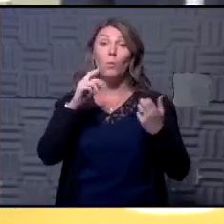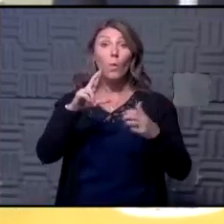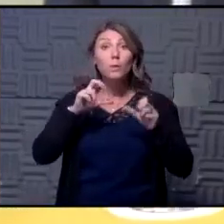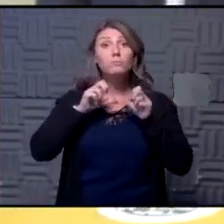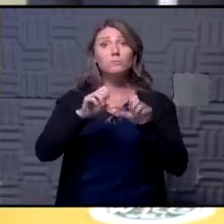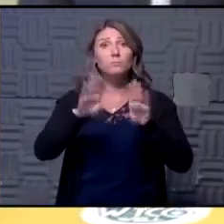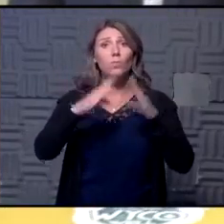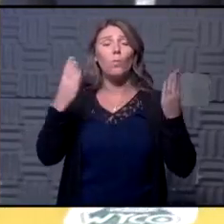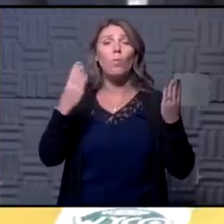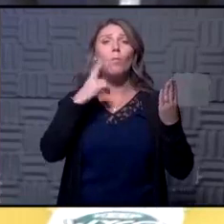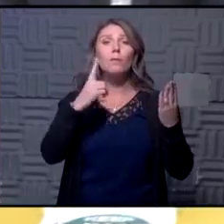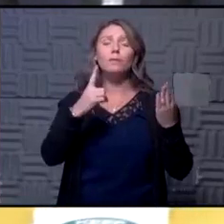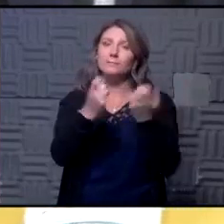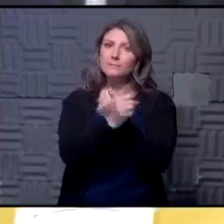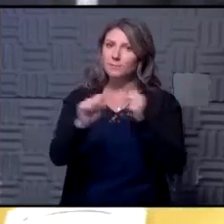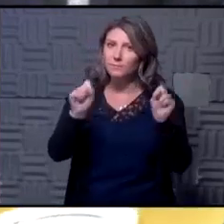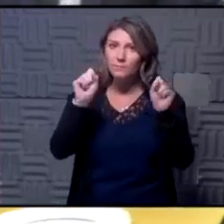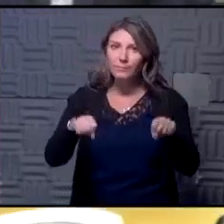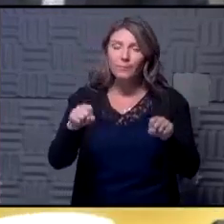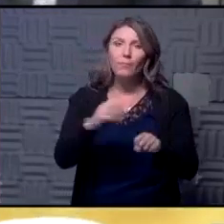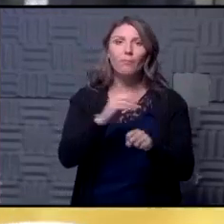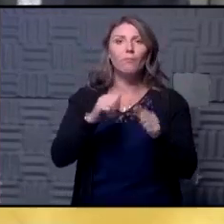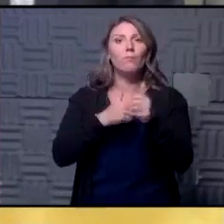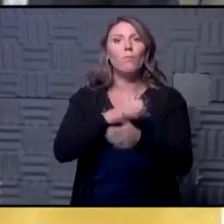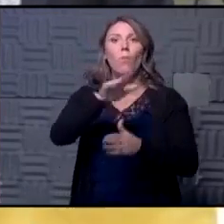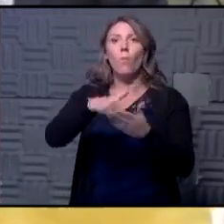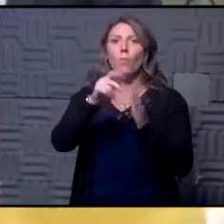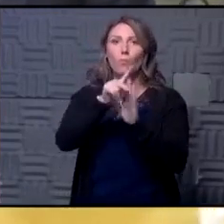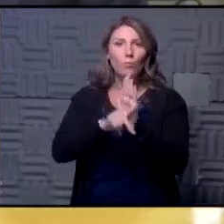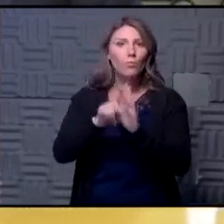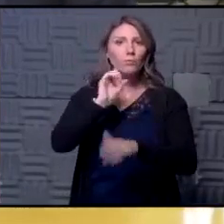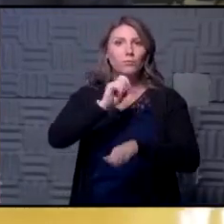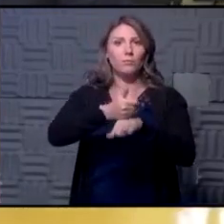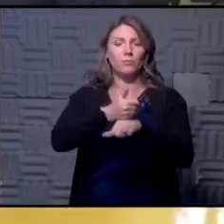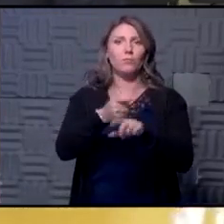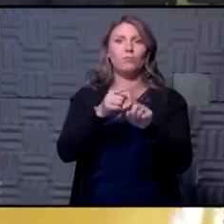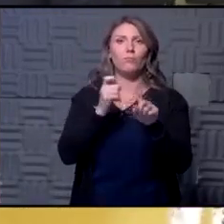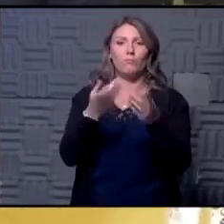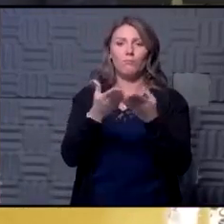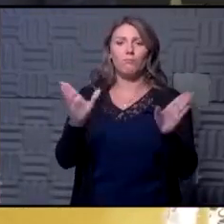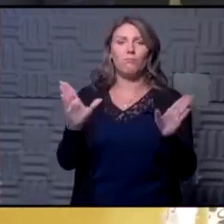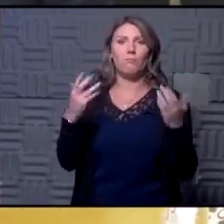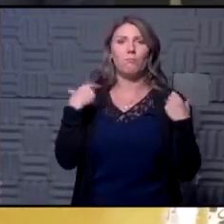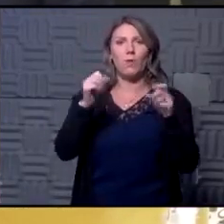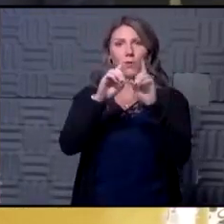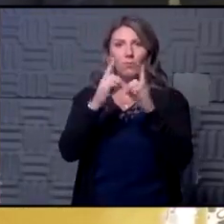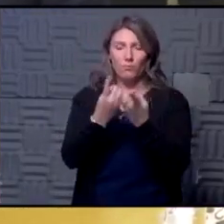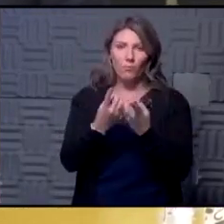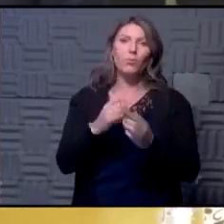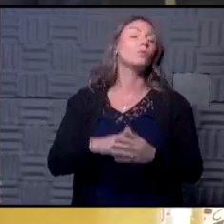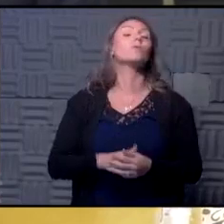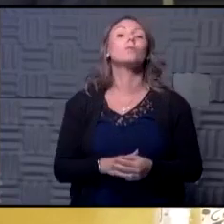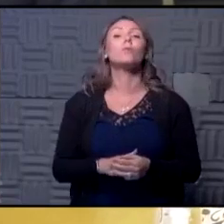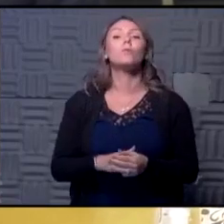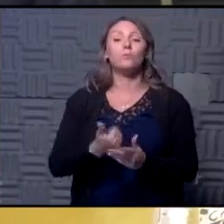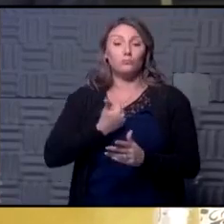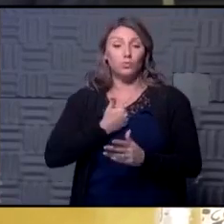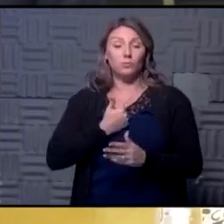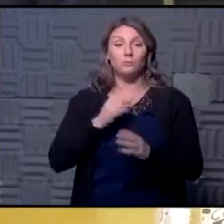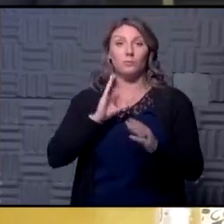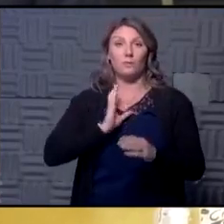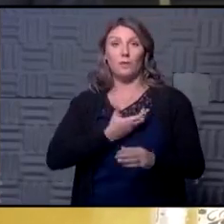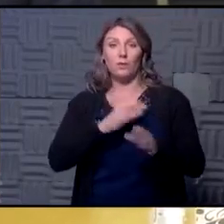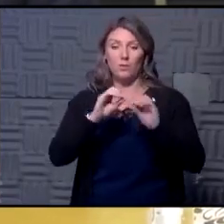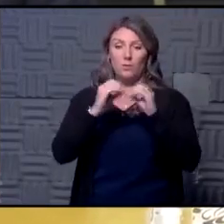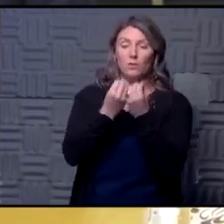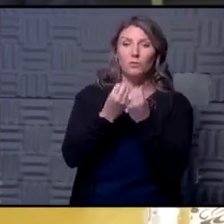so as safely as possible and follow all the protocols put forth by the Public Health Department ourselves as an organization you know we're